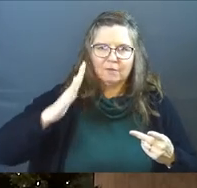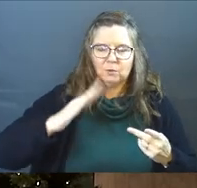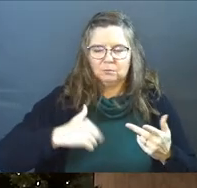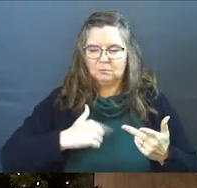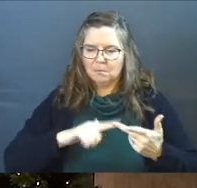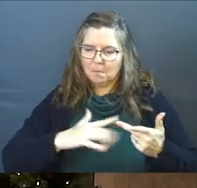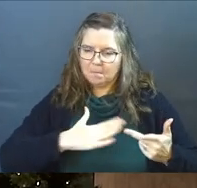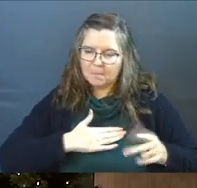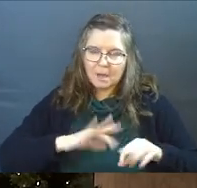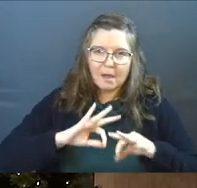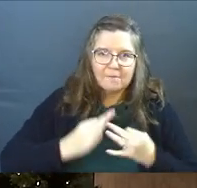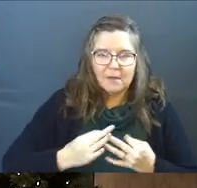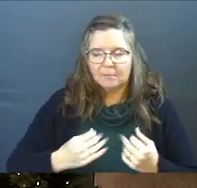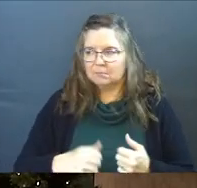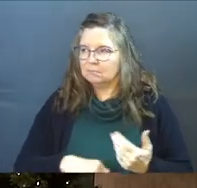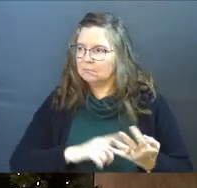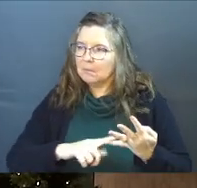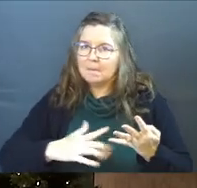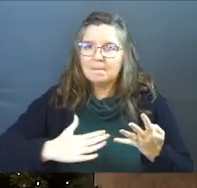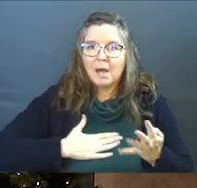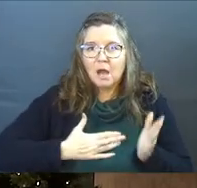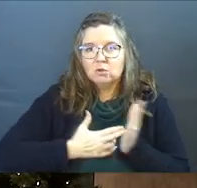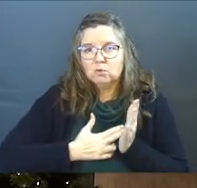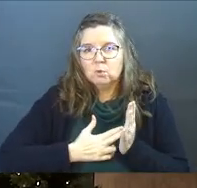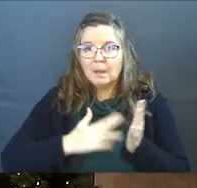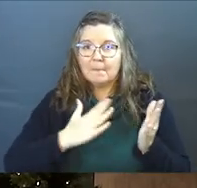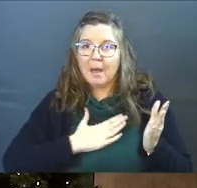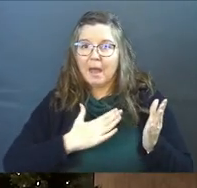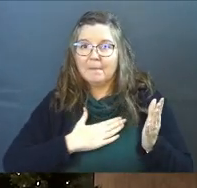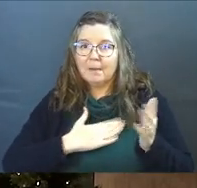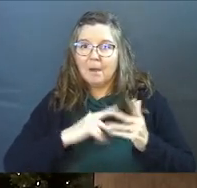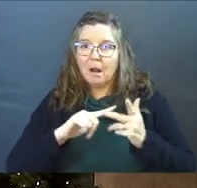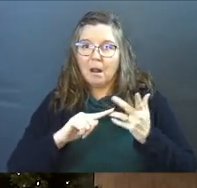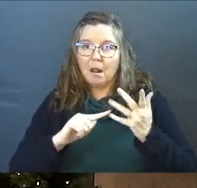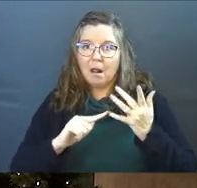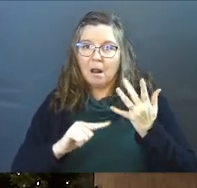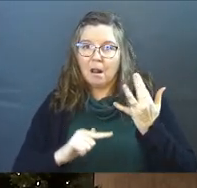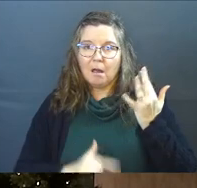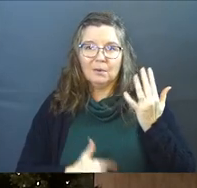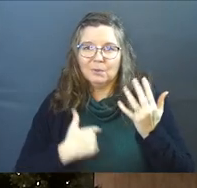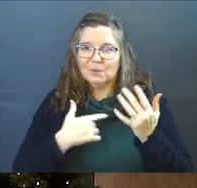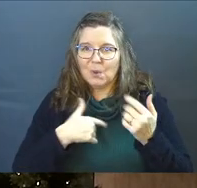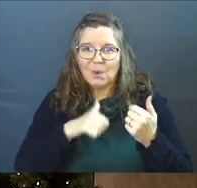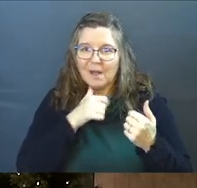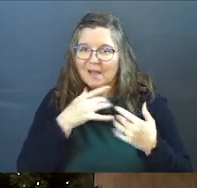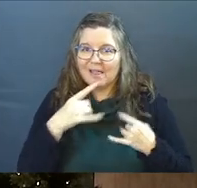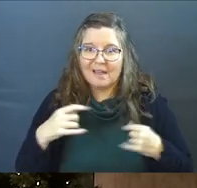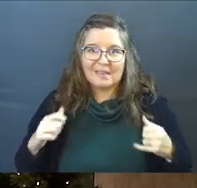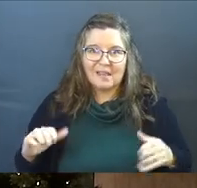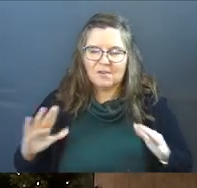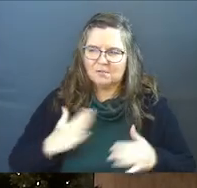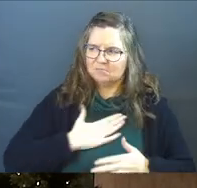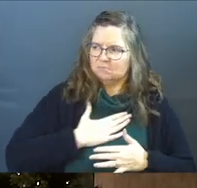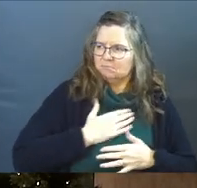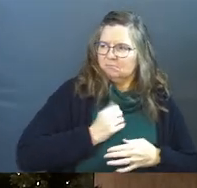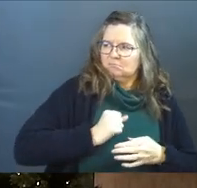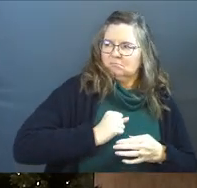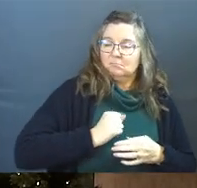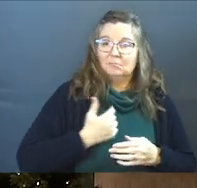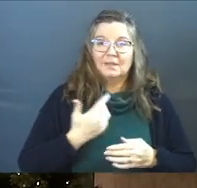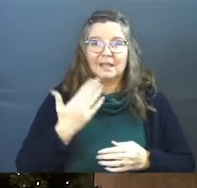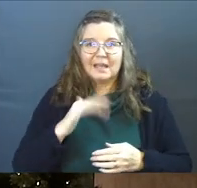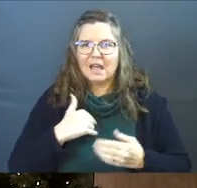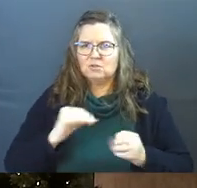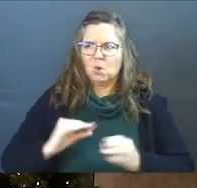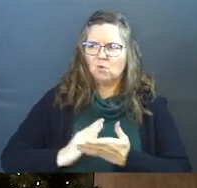family. It's my truth. It's my everything. We don't like giving that up, and God has no, he